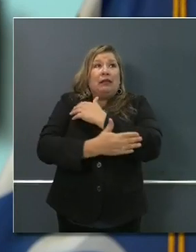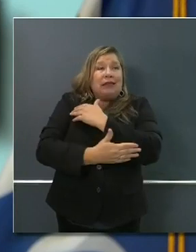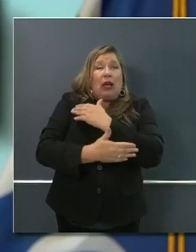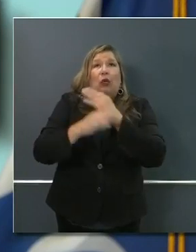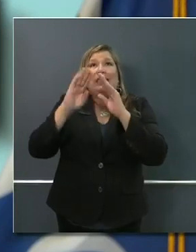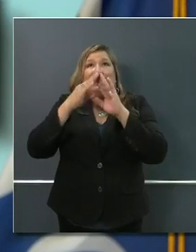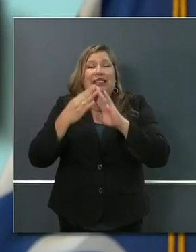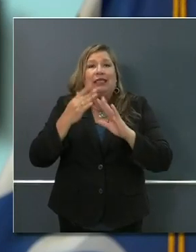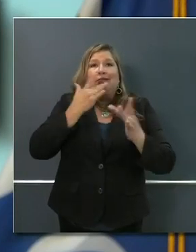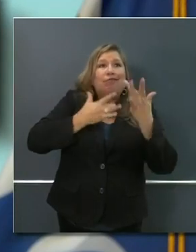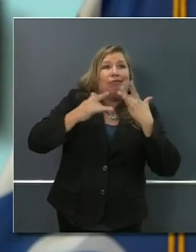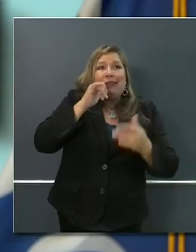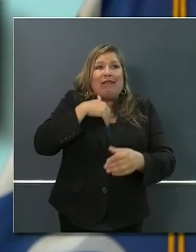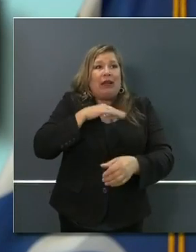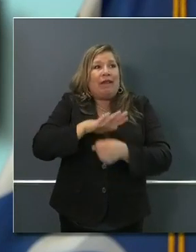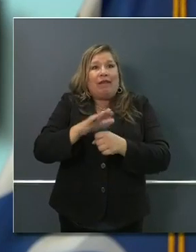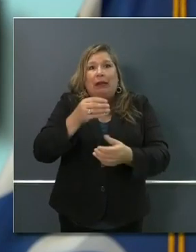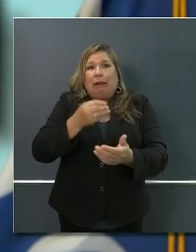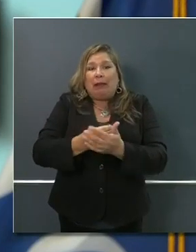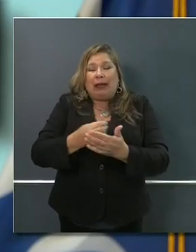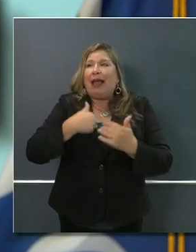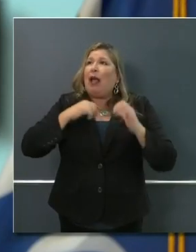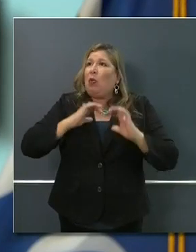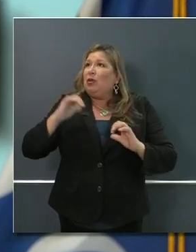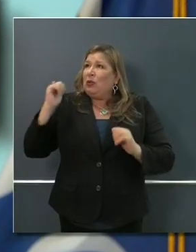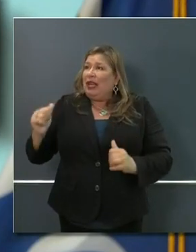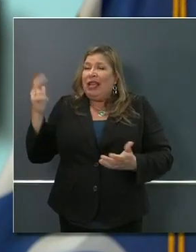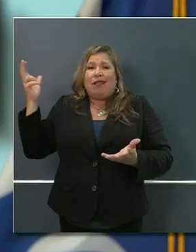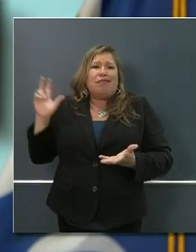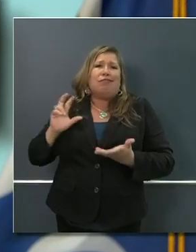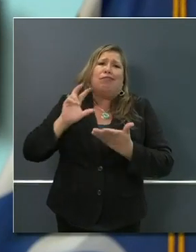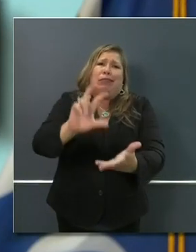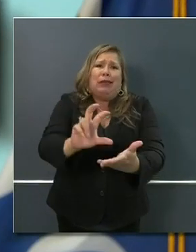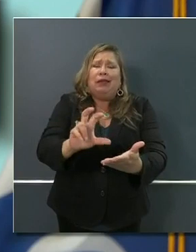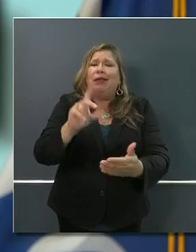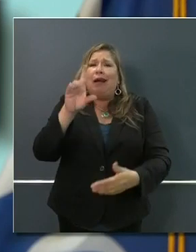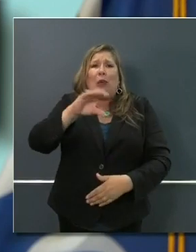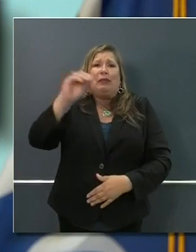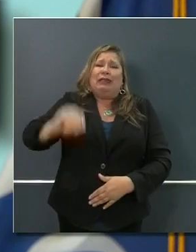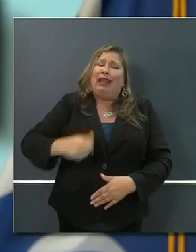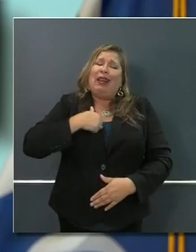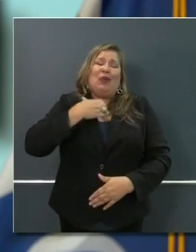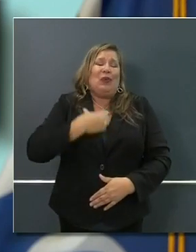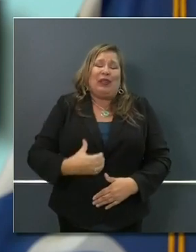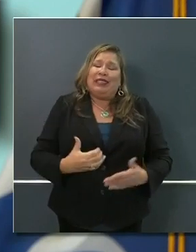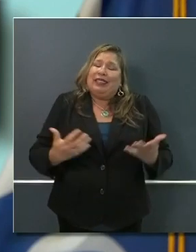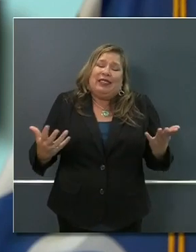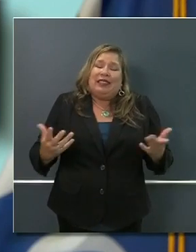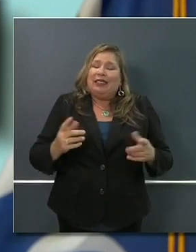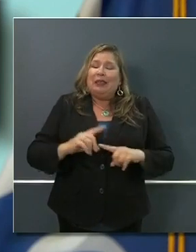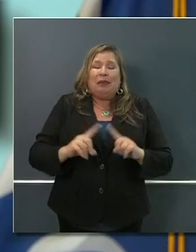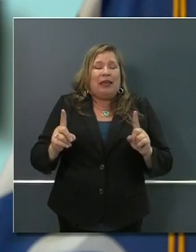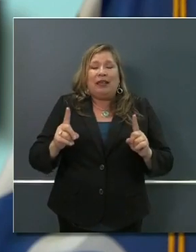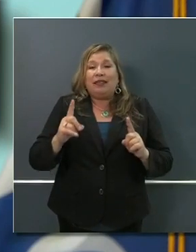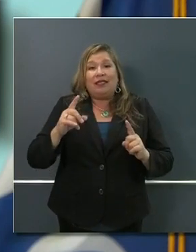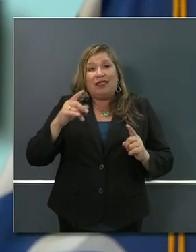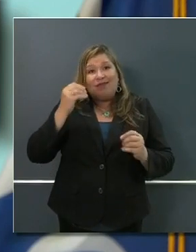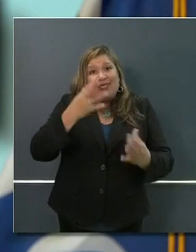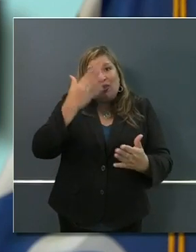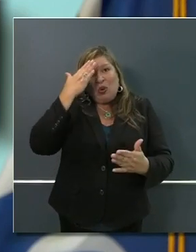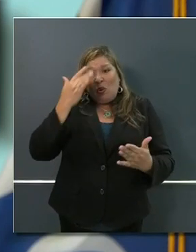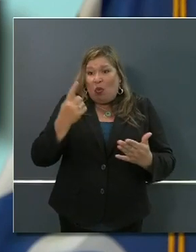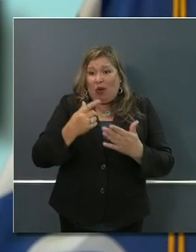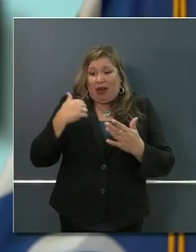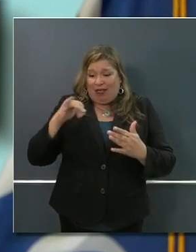dollar for everybody's need, but this is an unprecedented opportunity. There's no other state in the country doing this